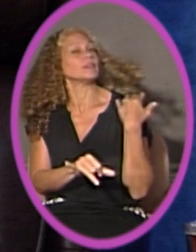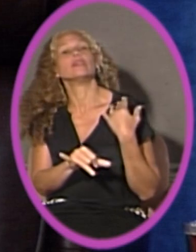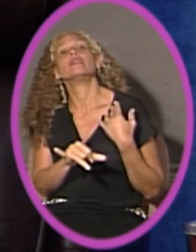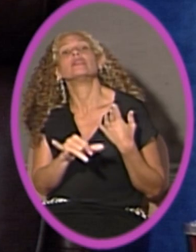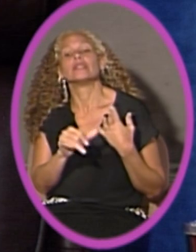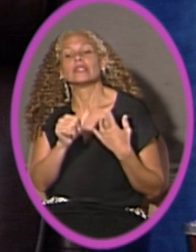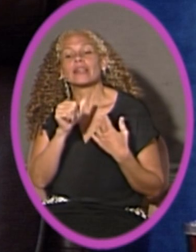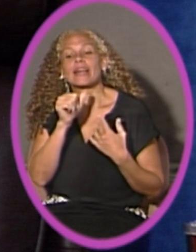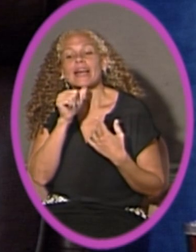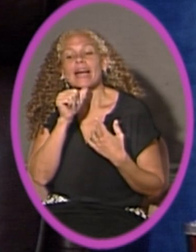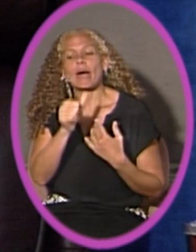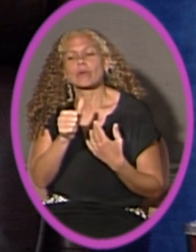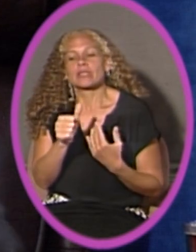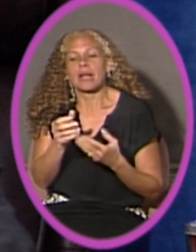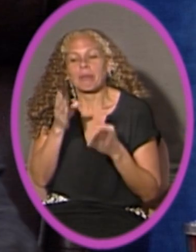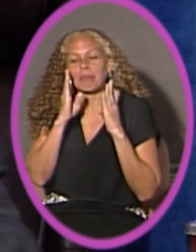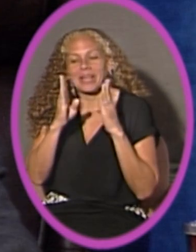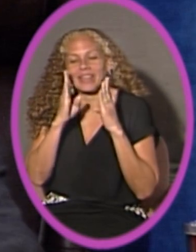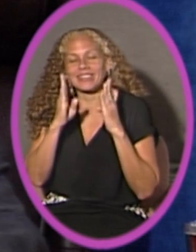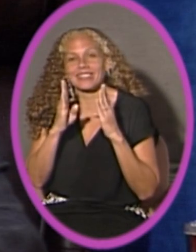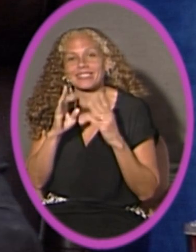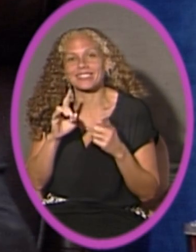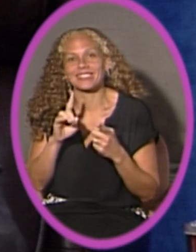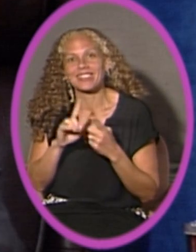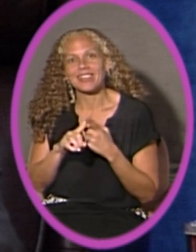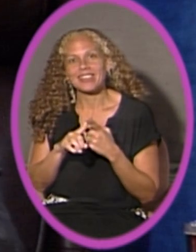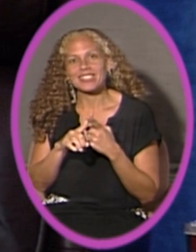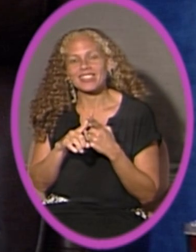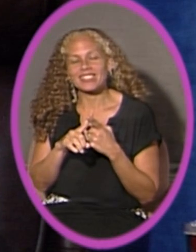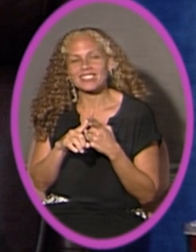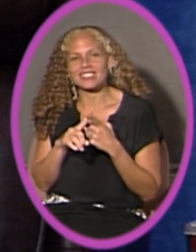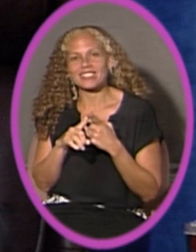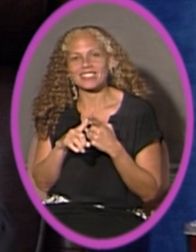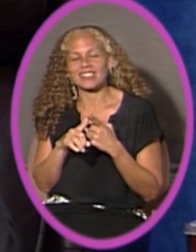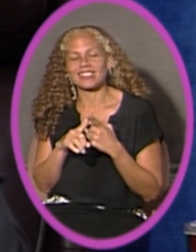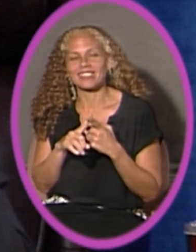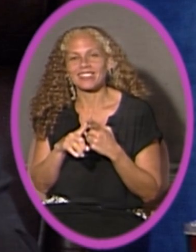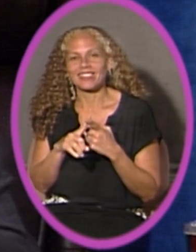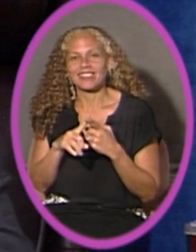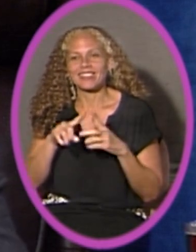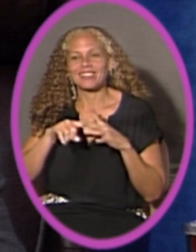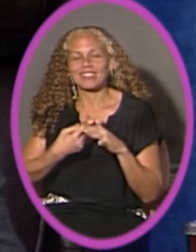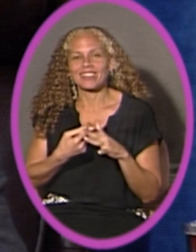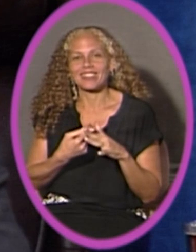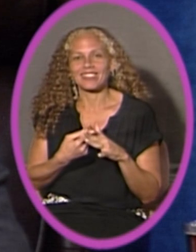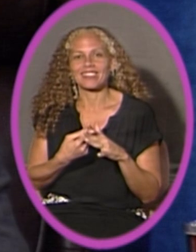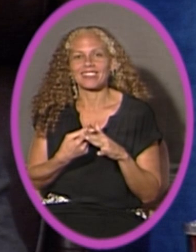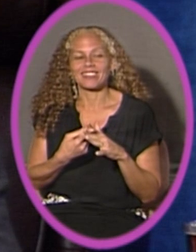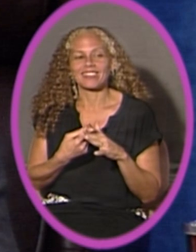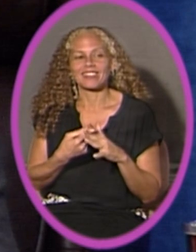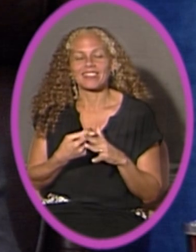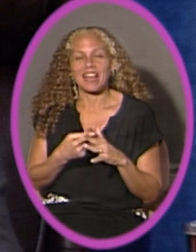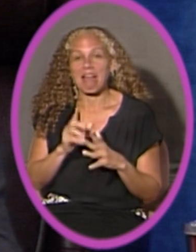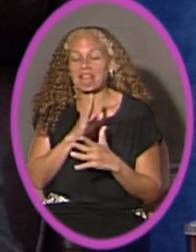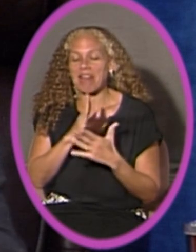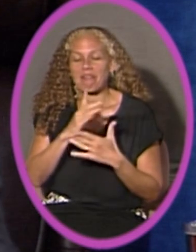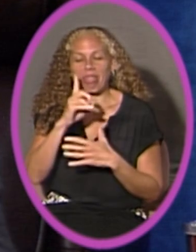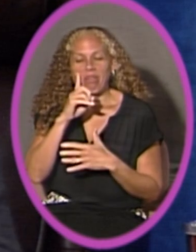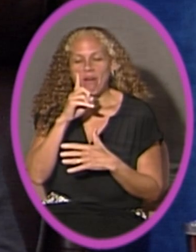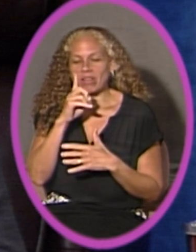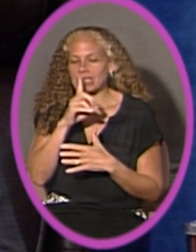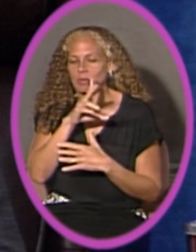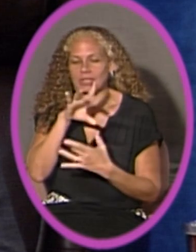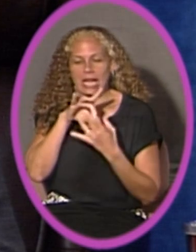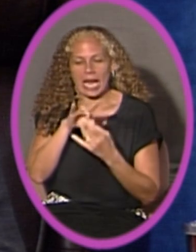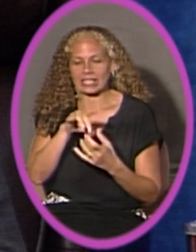not paying that much attention in the beginning, and again, I thought it was going to be something about a specific school. I never thought it would have to do